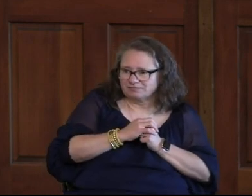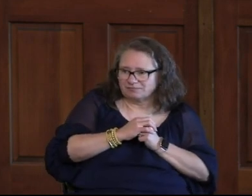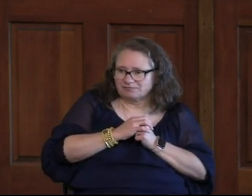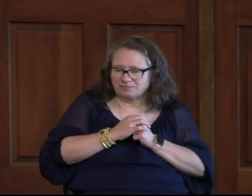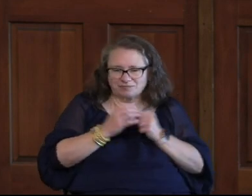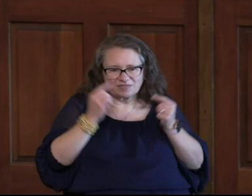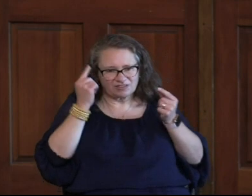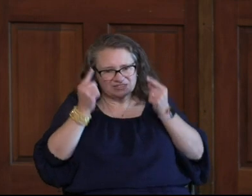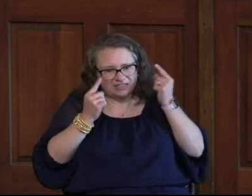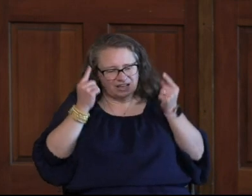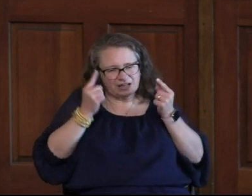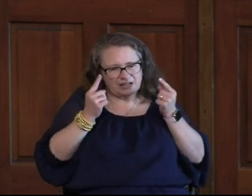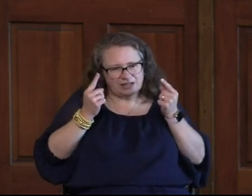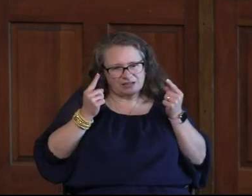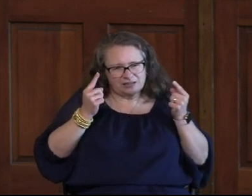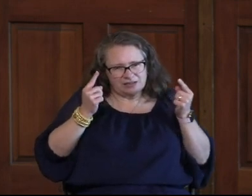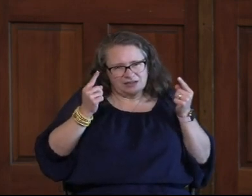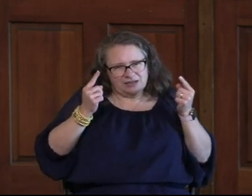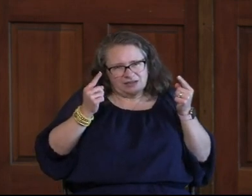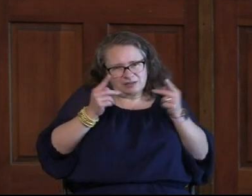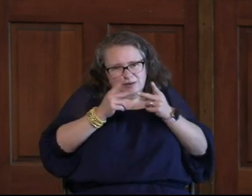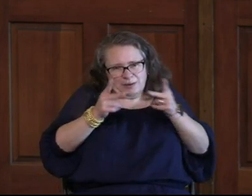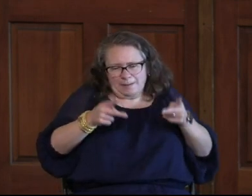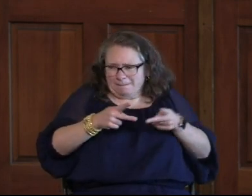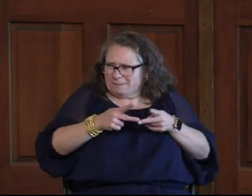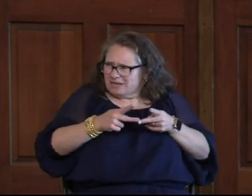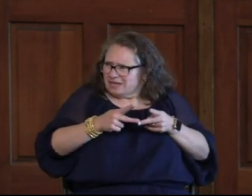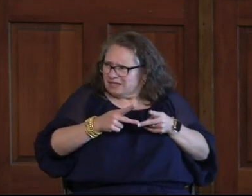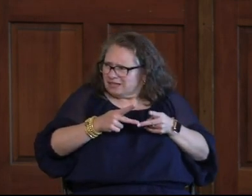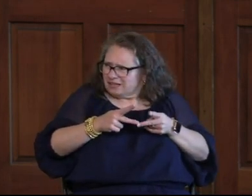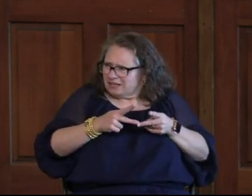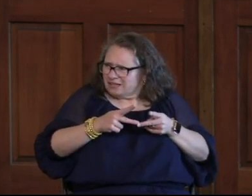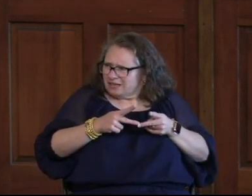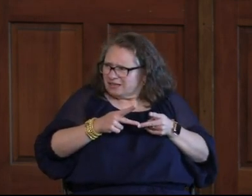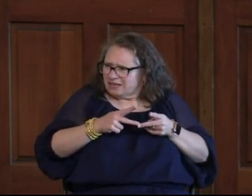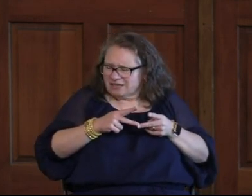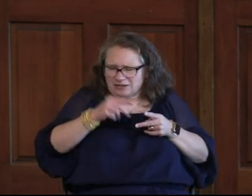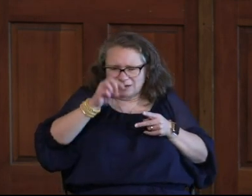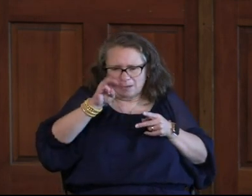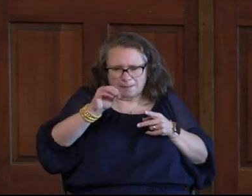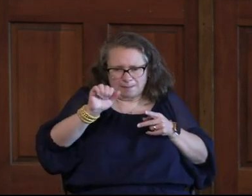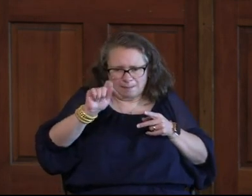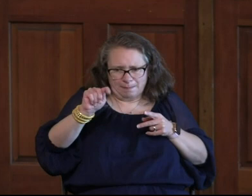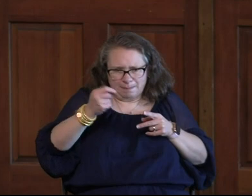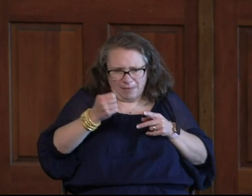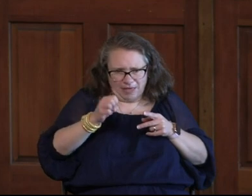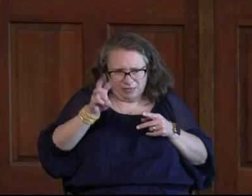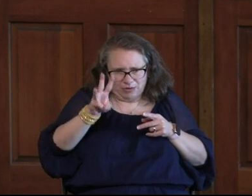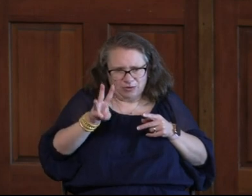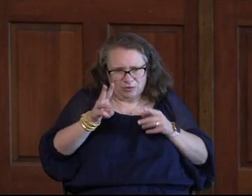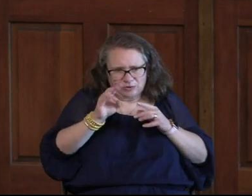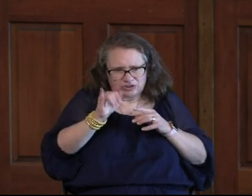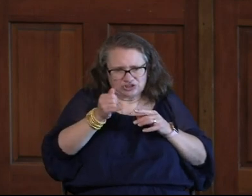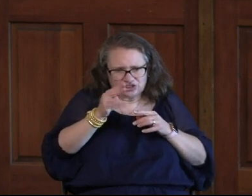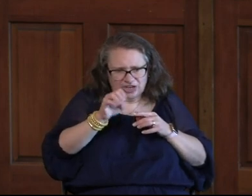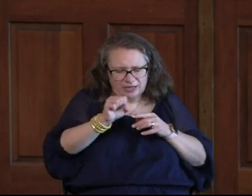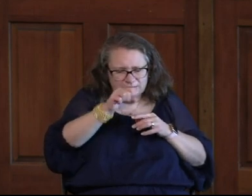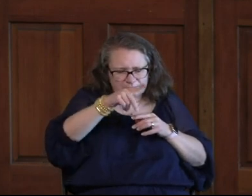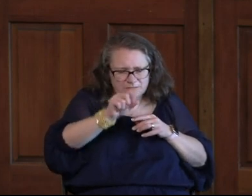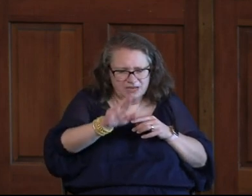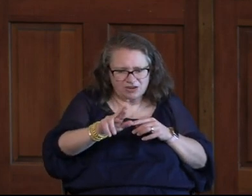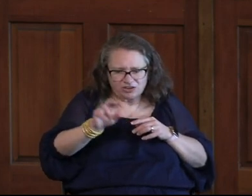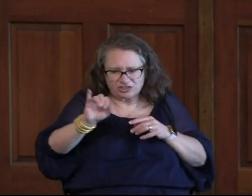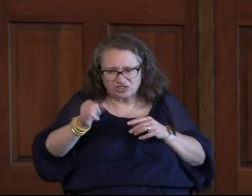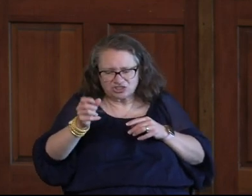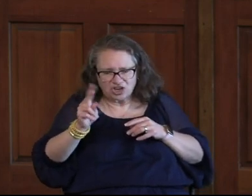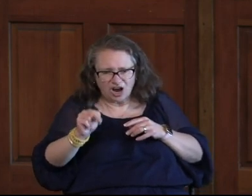I Was Thinking About There's This Place I Think It's In Well It's In A Couple Gospels In Matthew Where James Peter And John